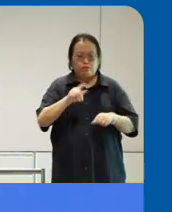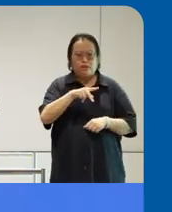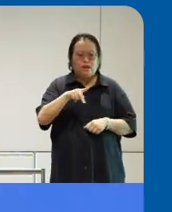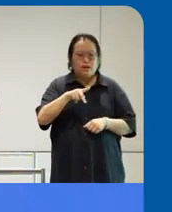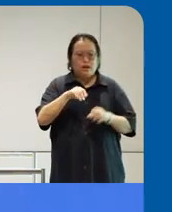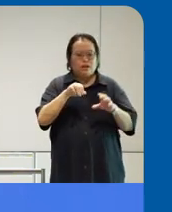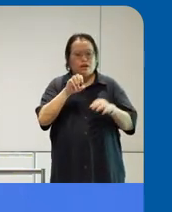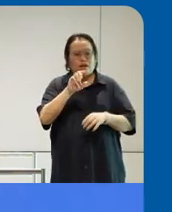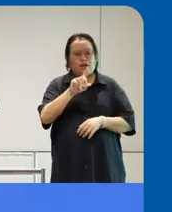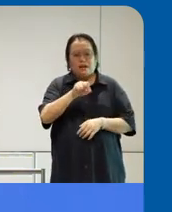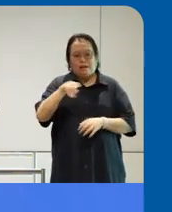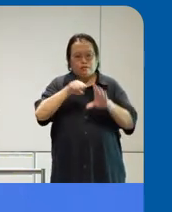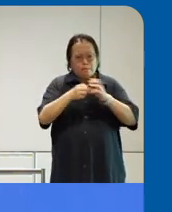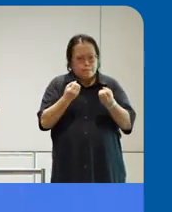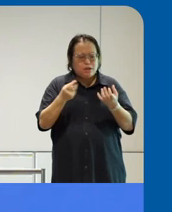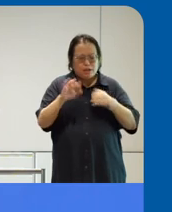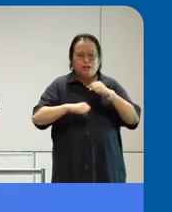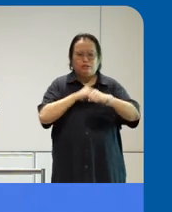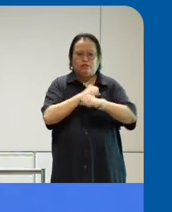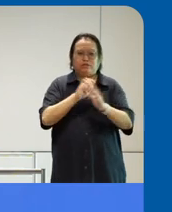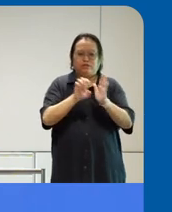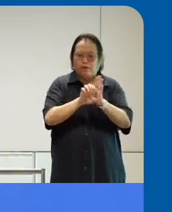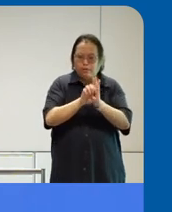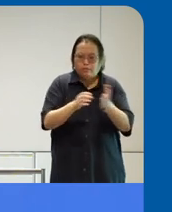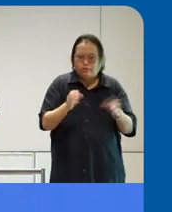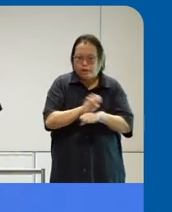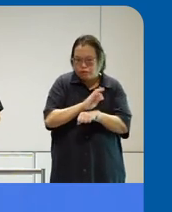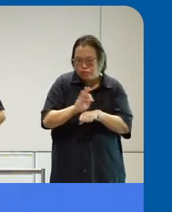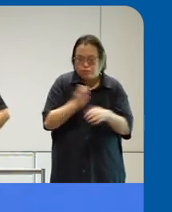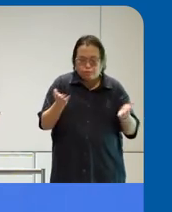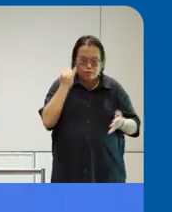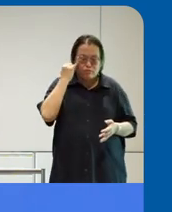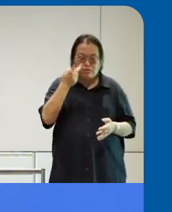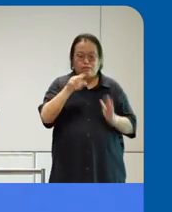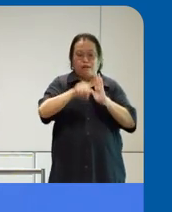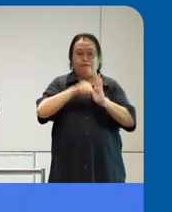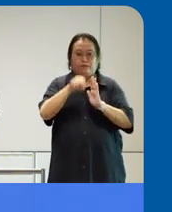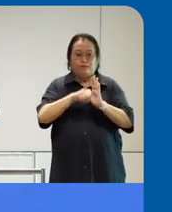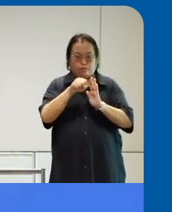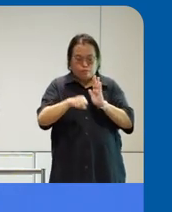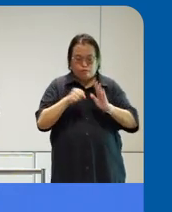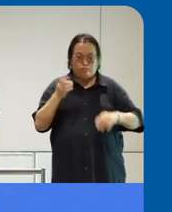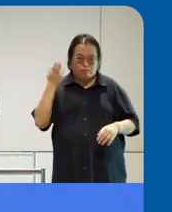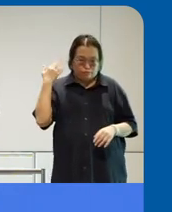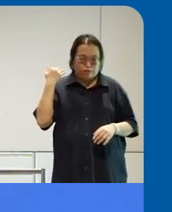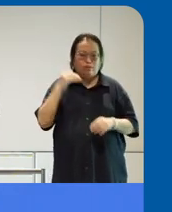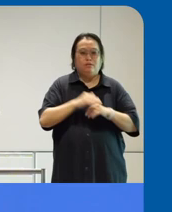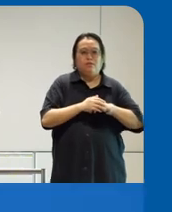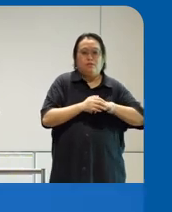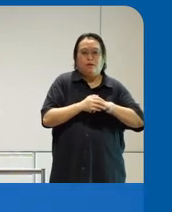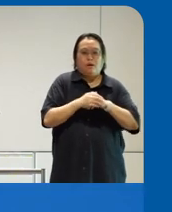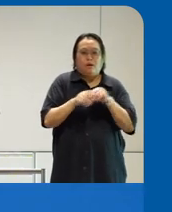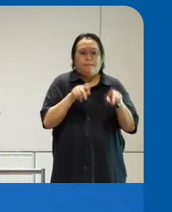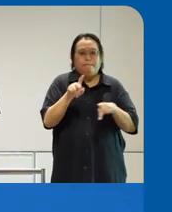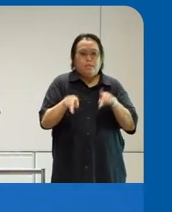many years. And examples like if you saw the video that Steve was showing earlier of people with vision impairments